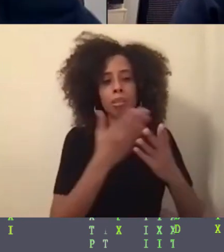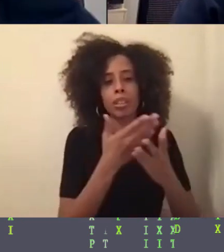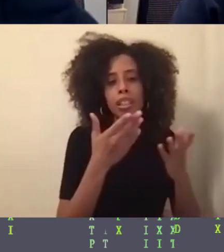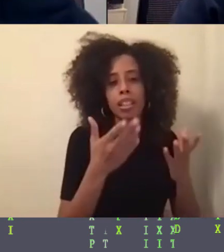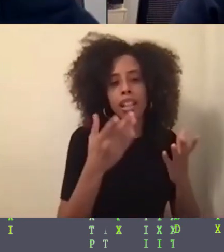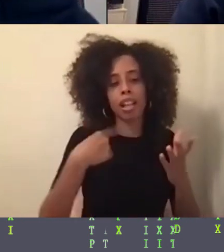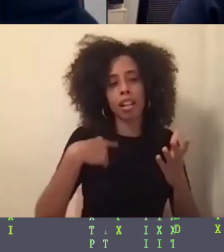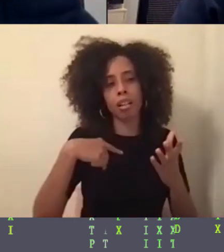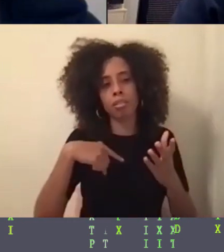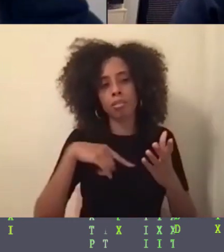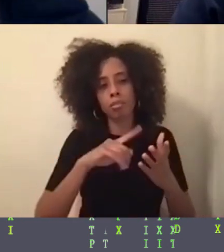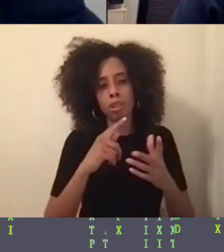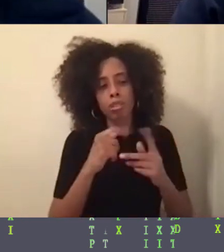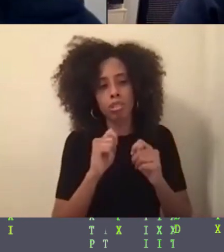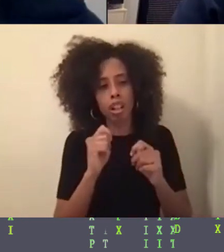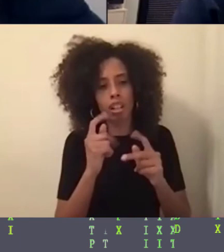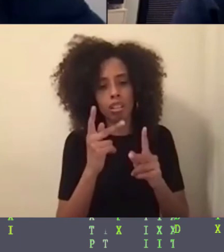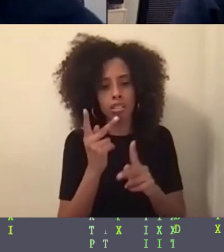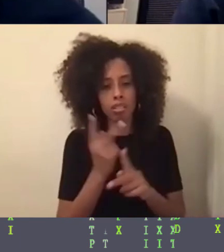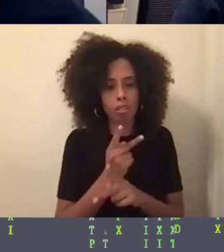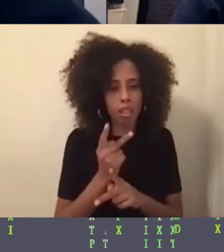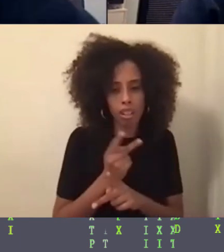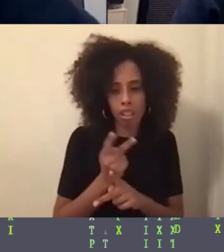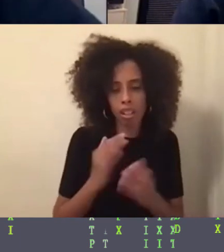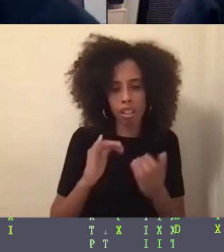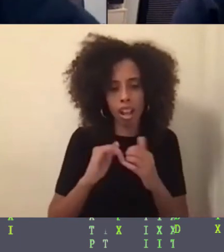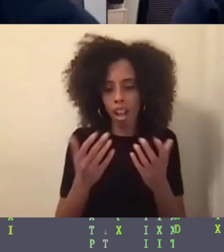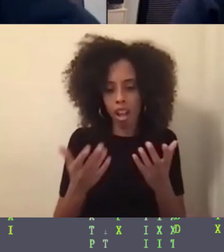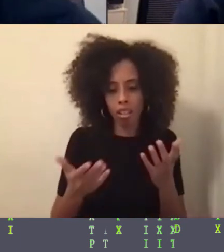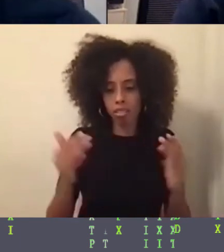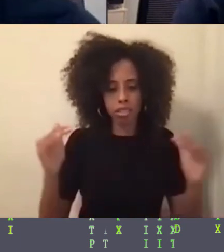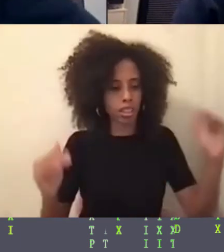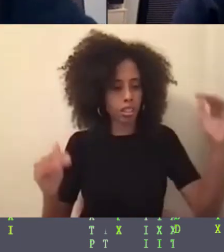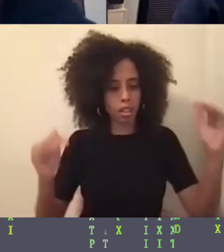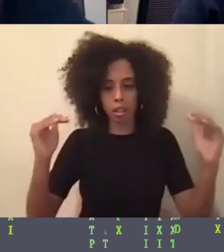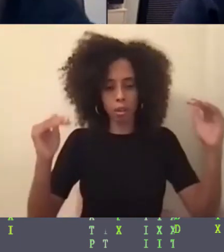to figure out like now, like how to balance it.